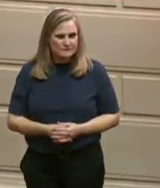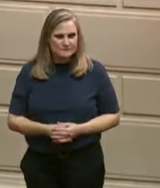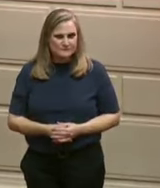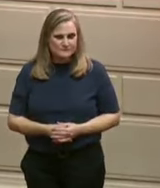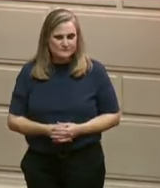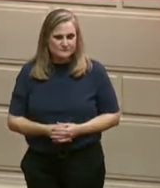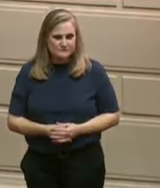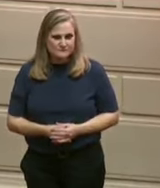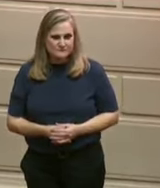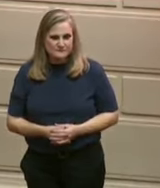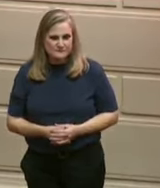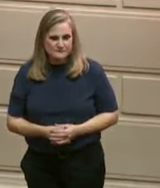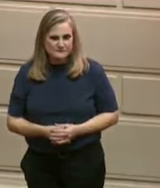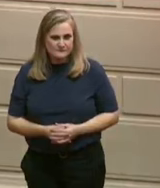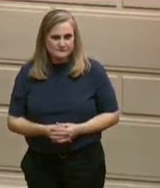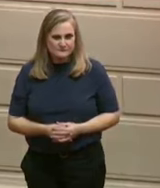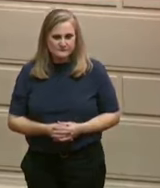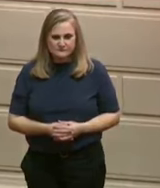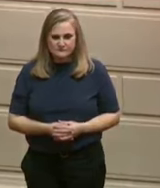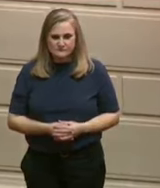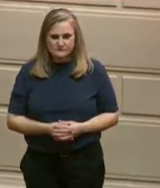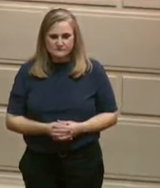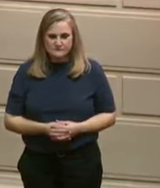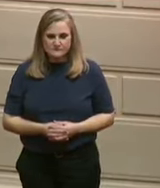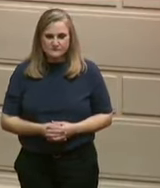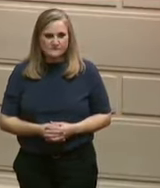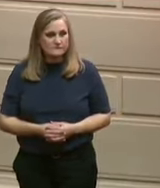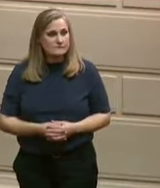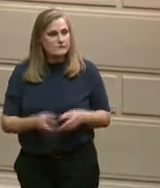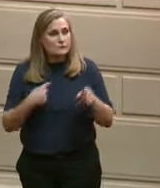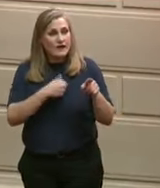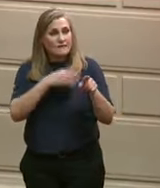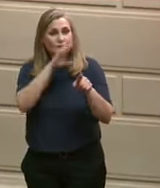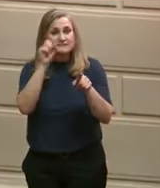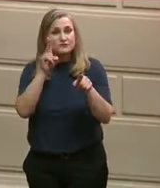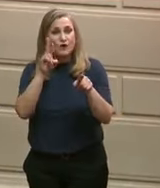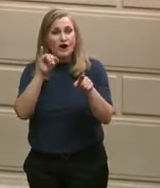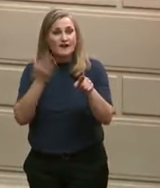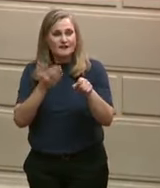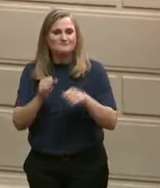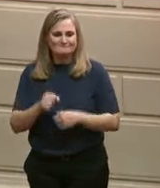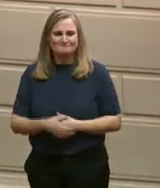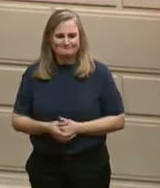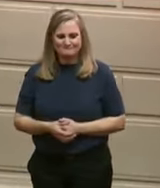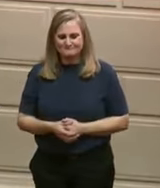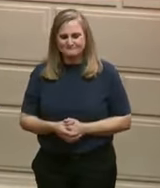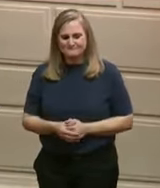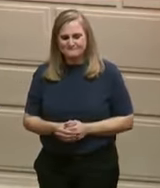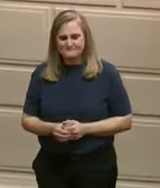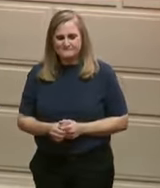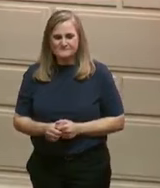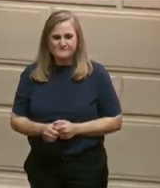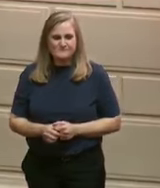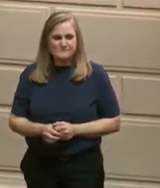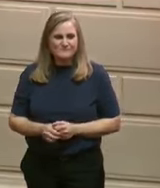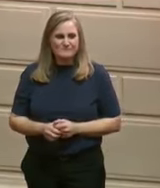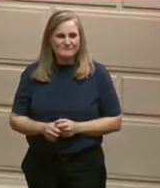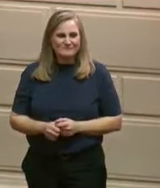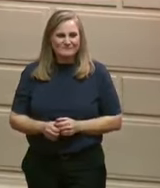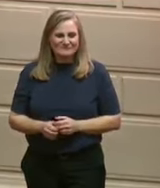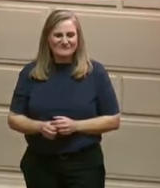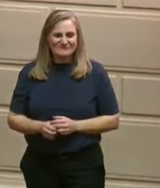Is Mark here? I'm not sure whether Mark made it in the stove. He is here. There you go. Mr. President, we're on tour.